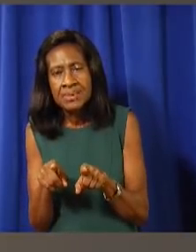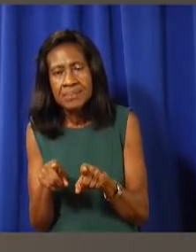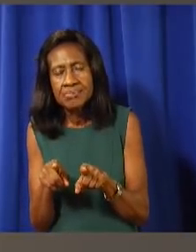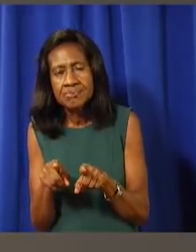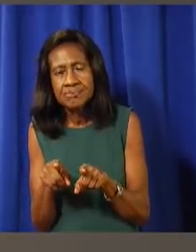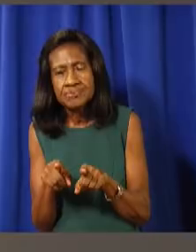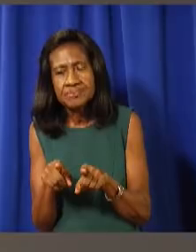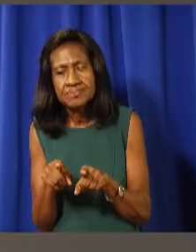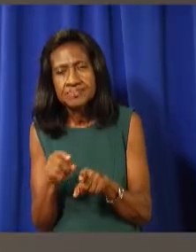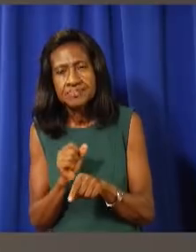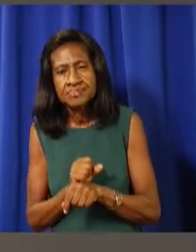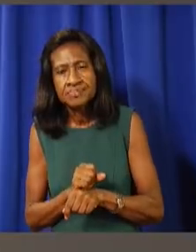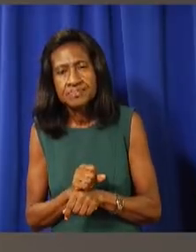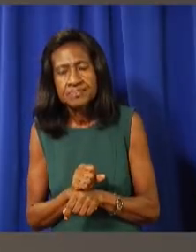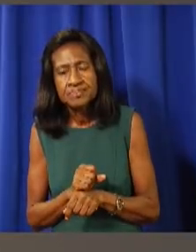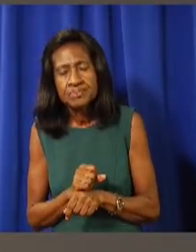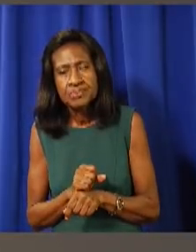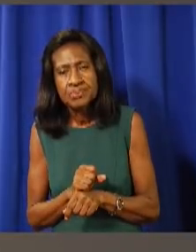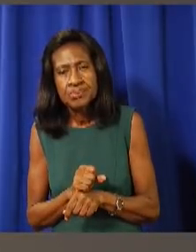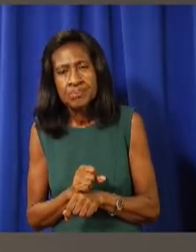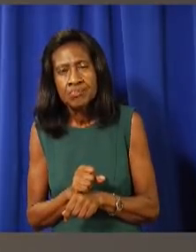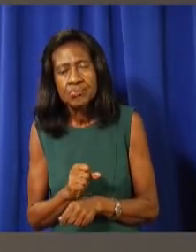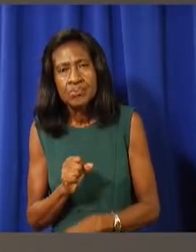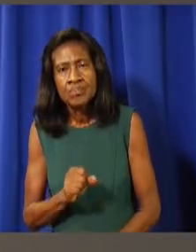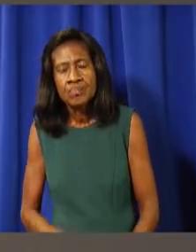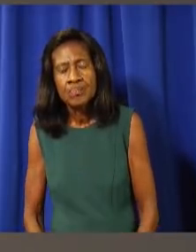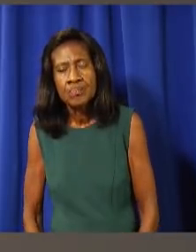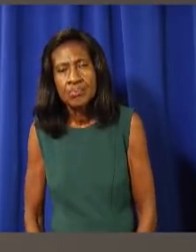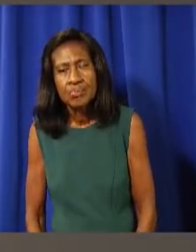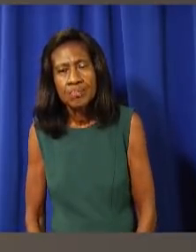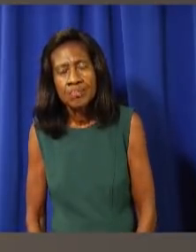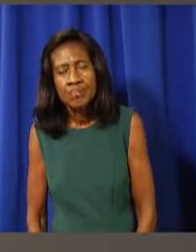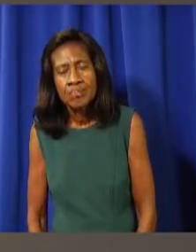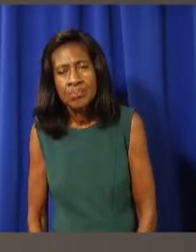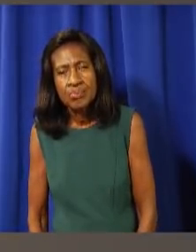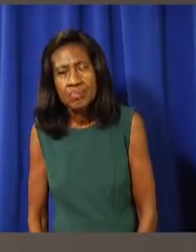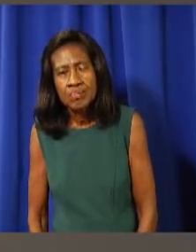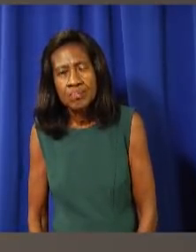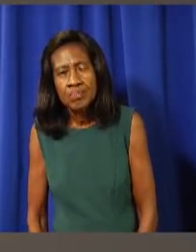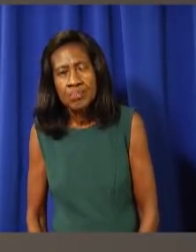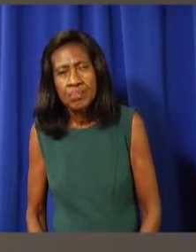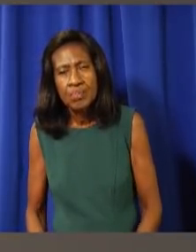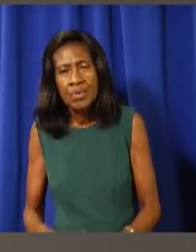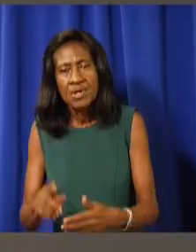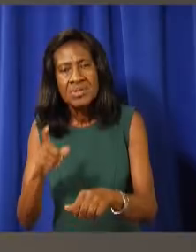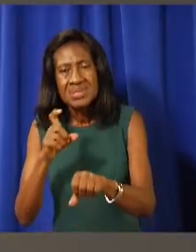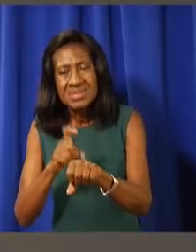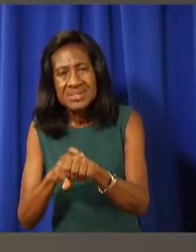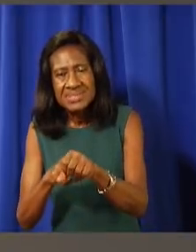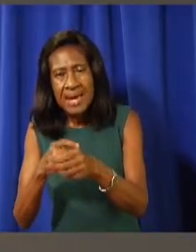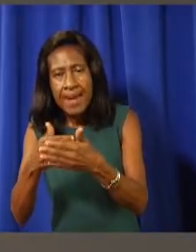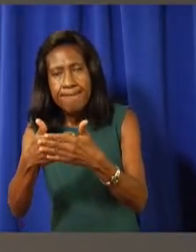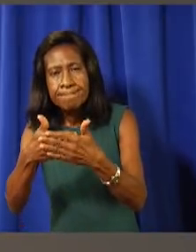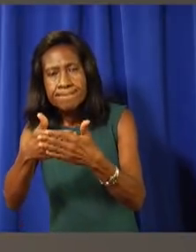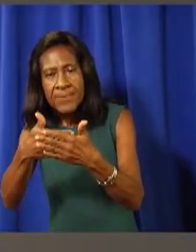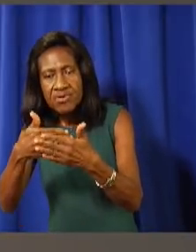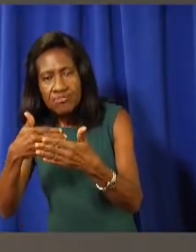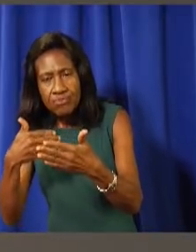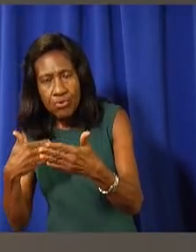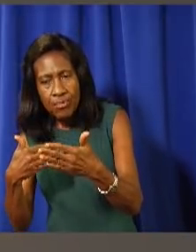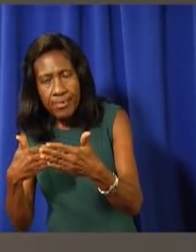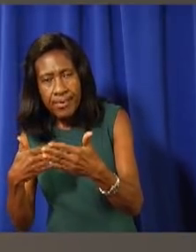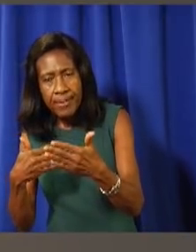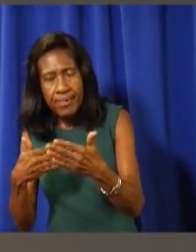regarding testing. I wanted to ask a question regarding the period before phase four and,